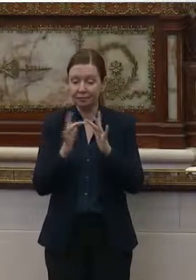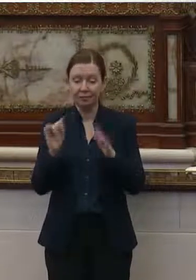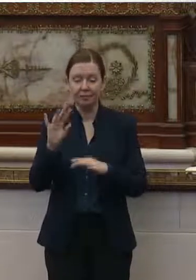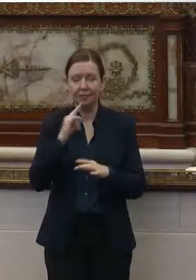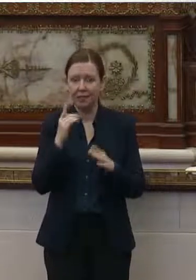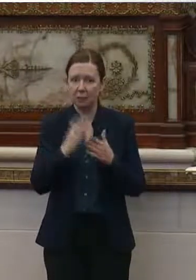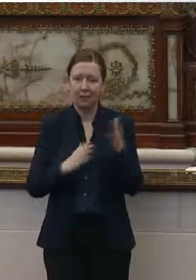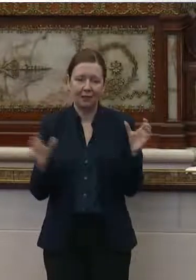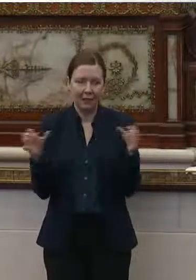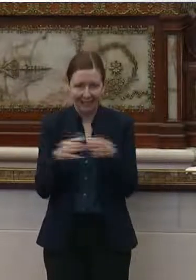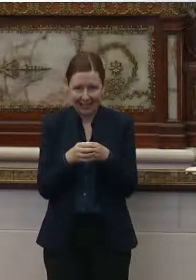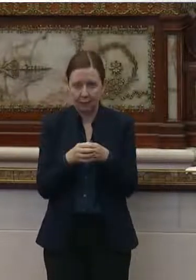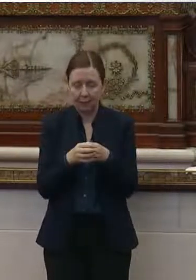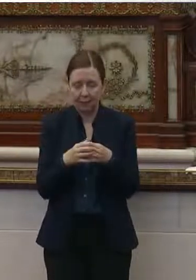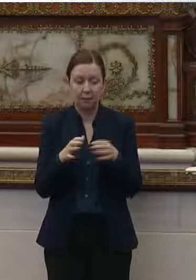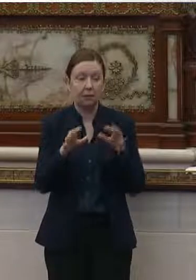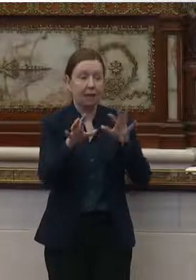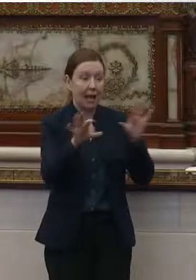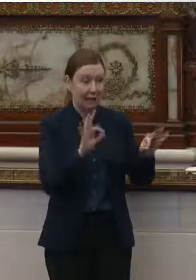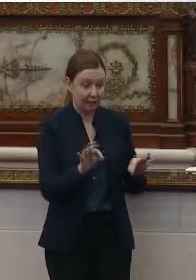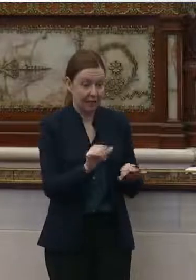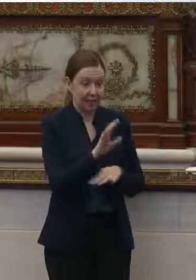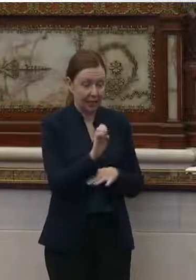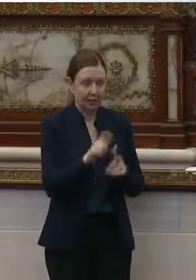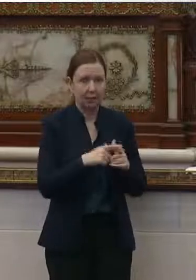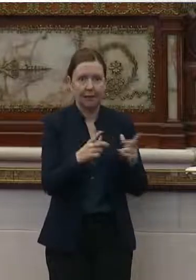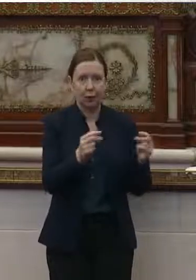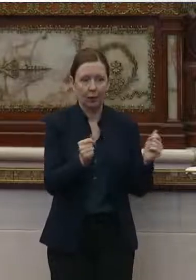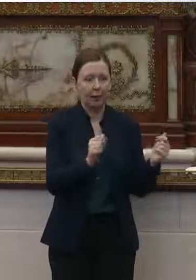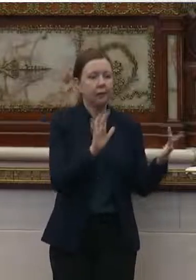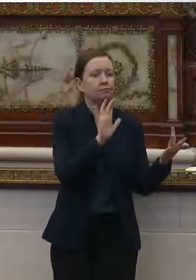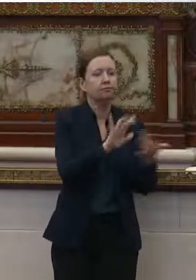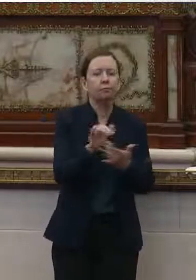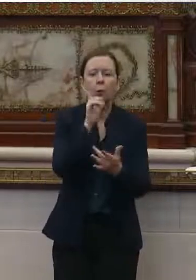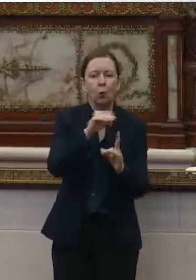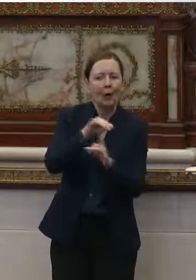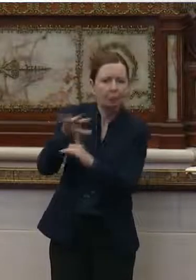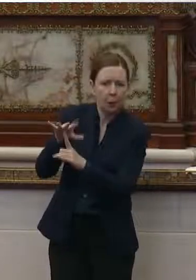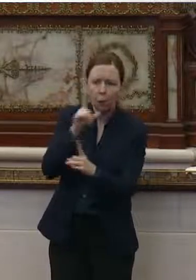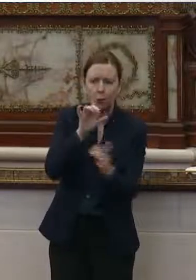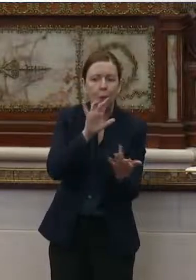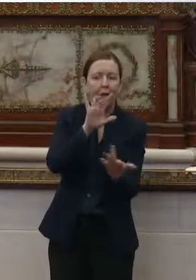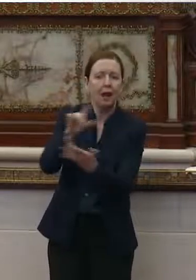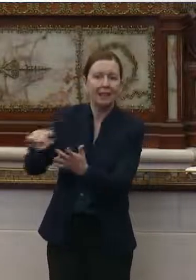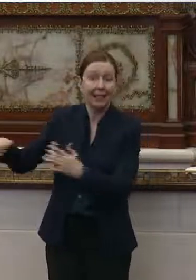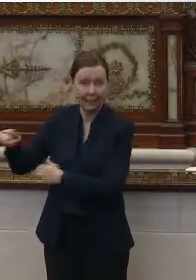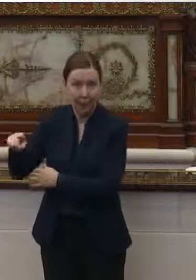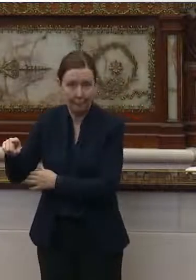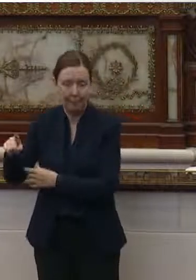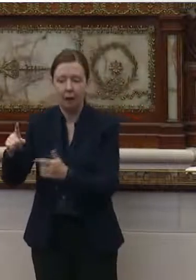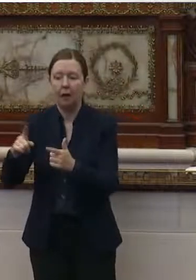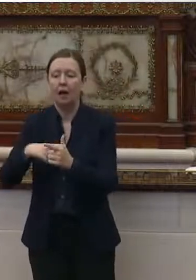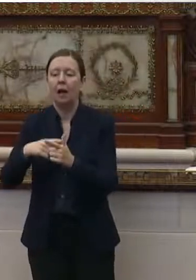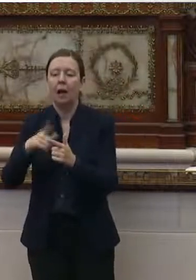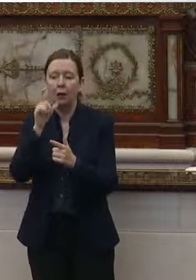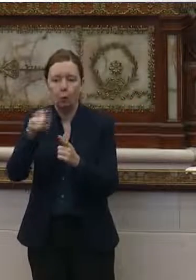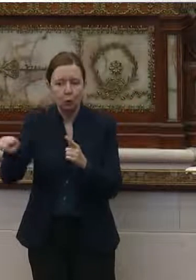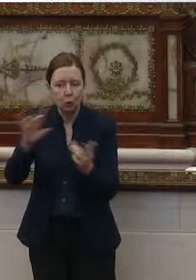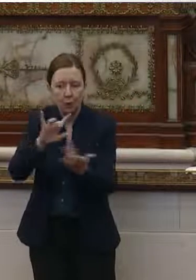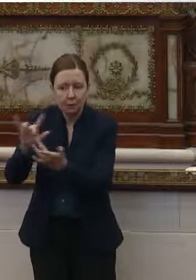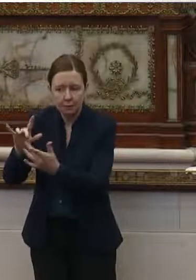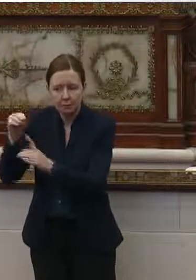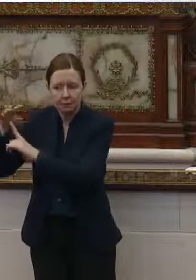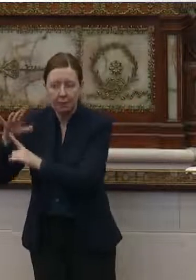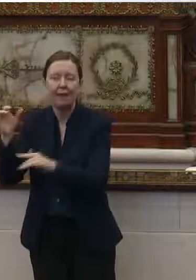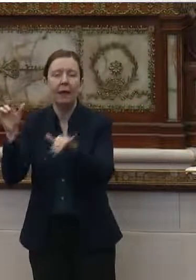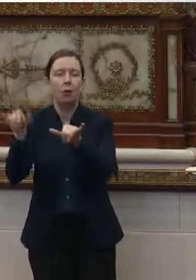where you try to identify individual cases and then quickly, uh, see who they may have exposed and then have those contacts that they might've exposed go into